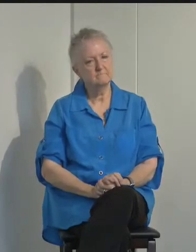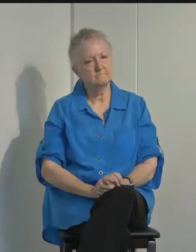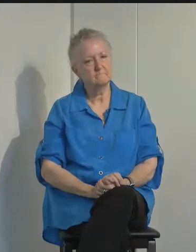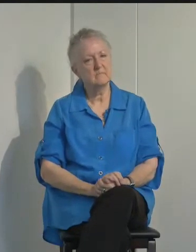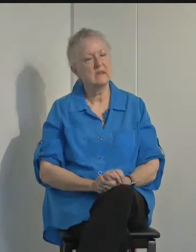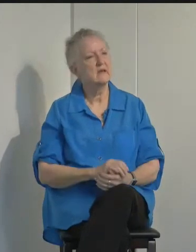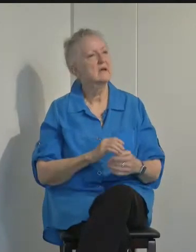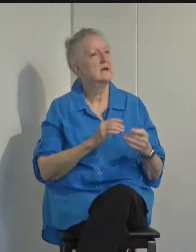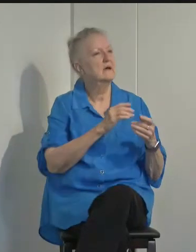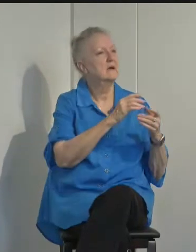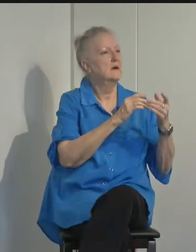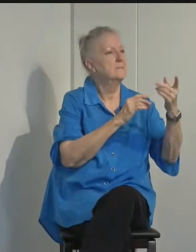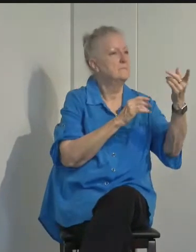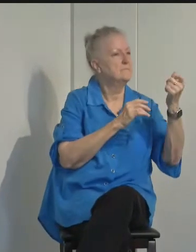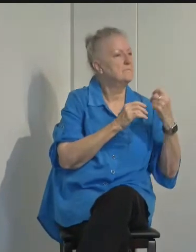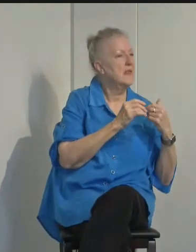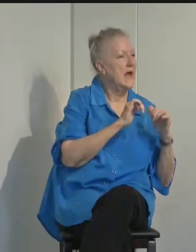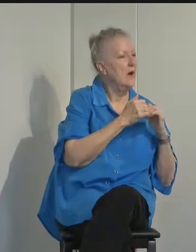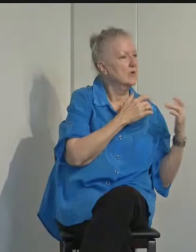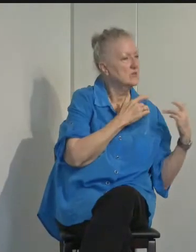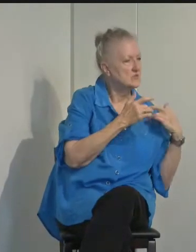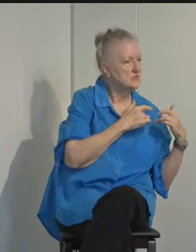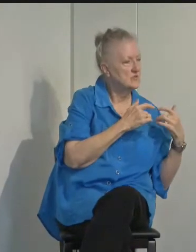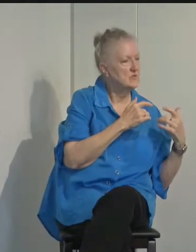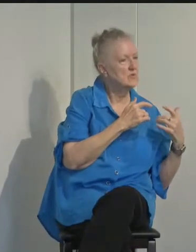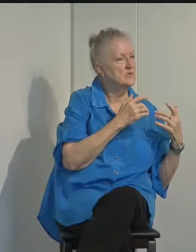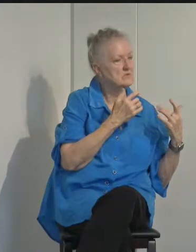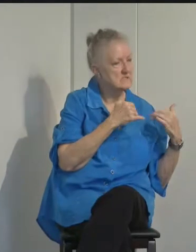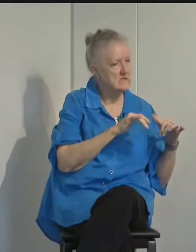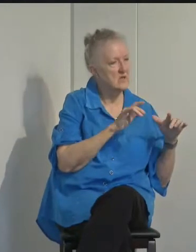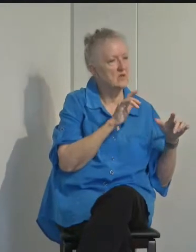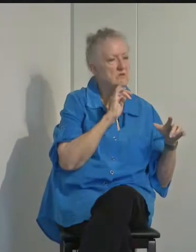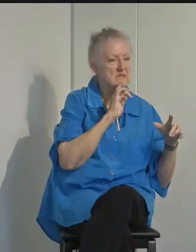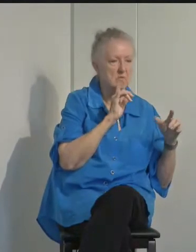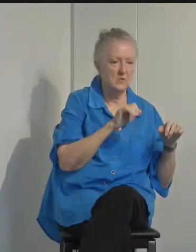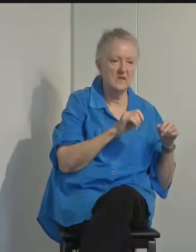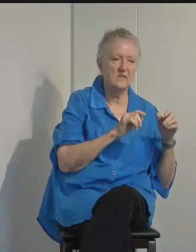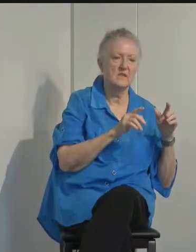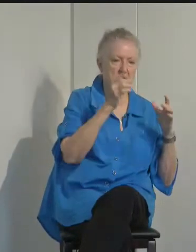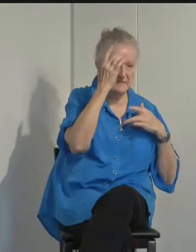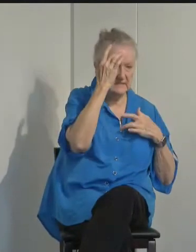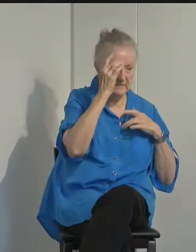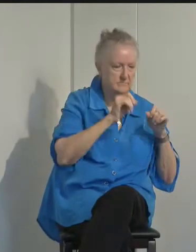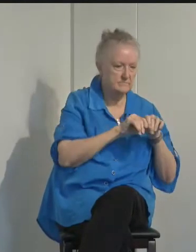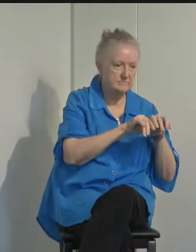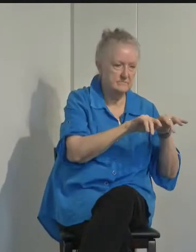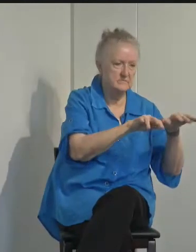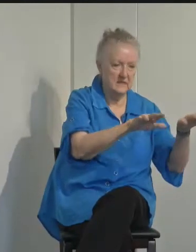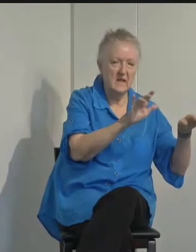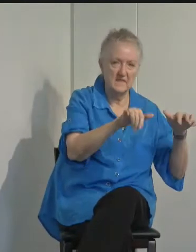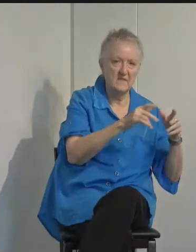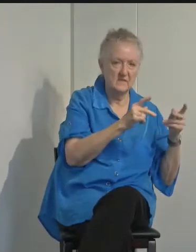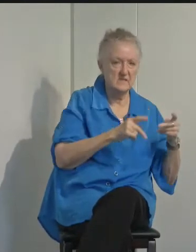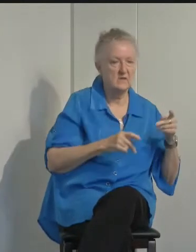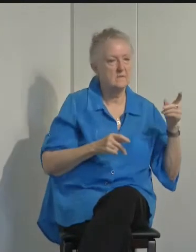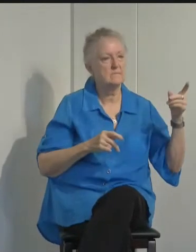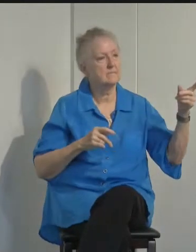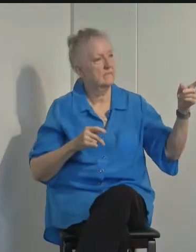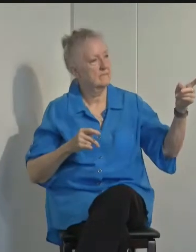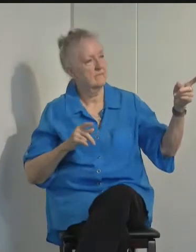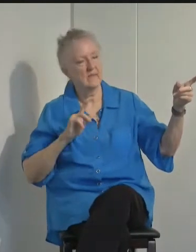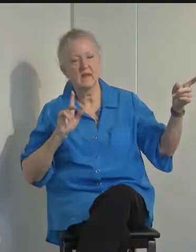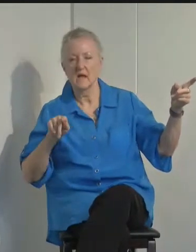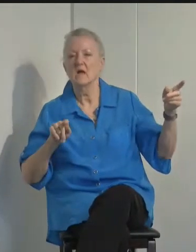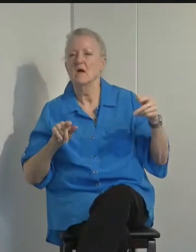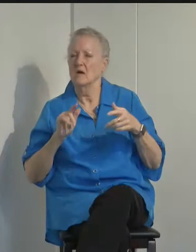And then how concerned are you guys still with the outbreak that's going on at that particular facility? Yeah, we are still very actively involved,